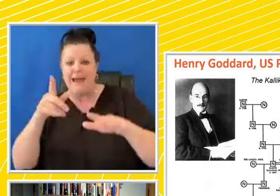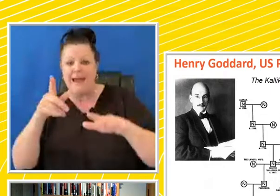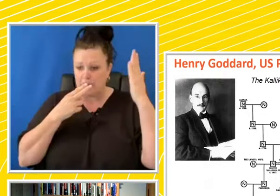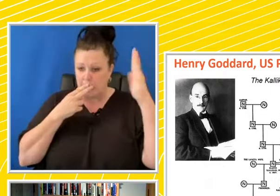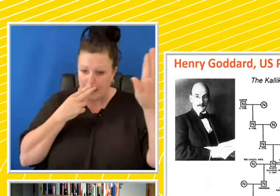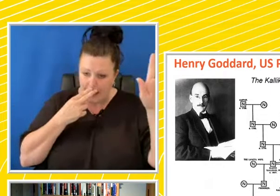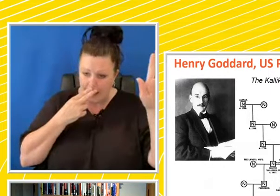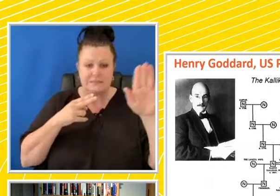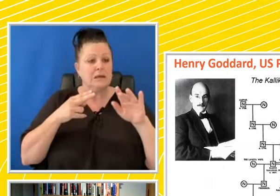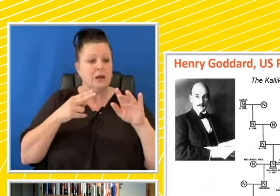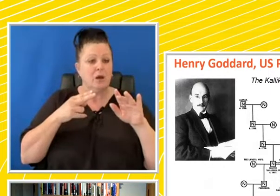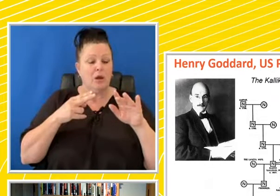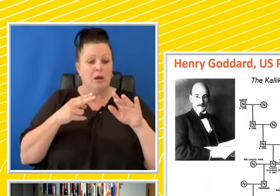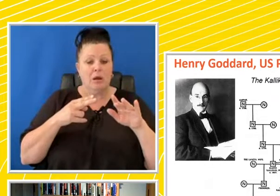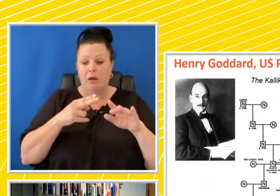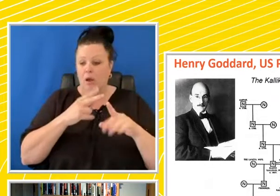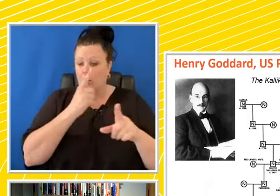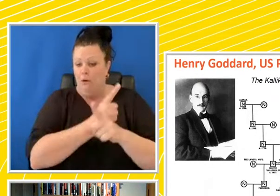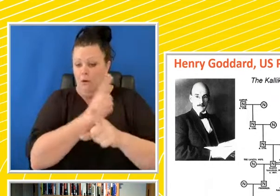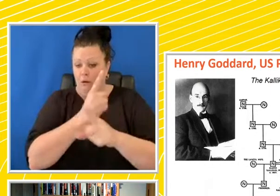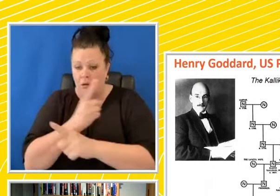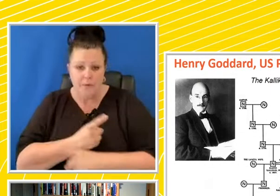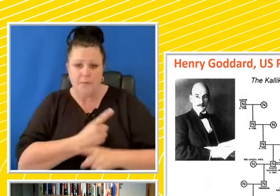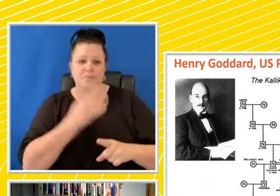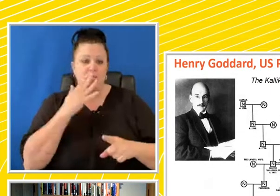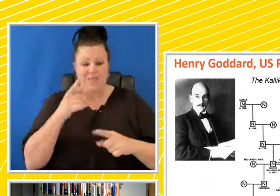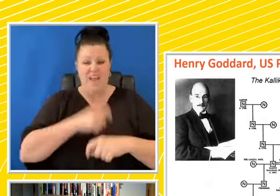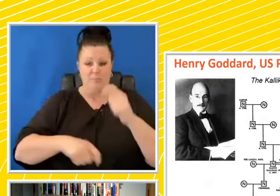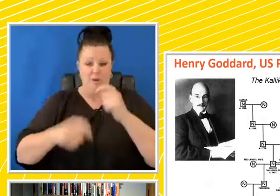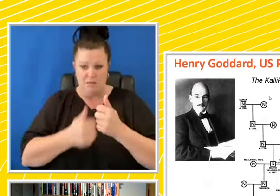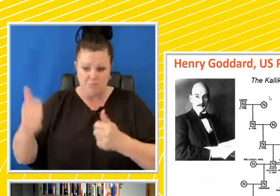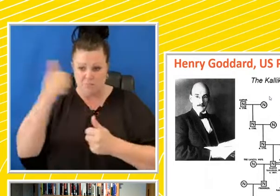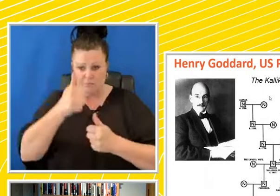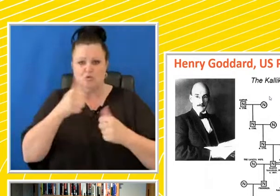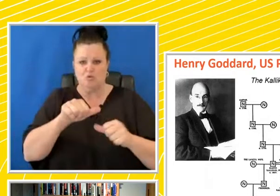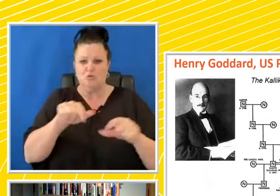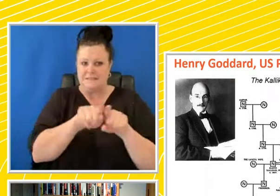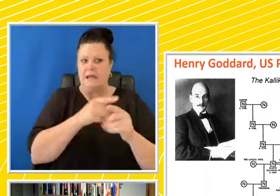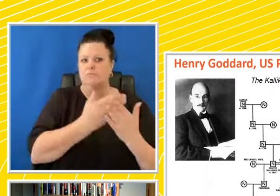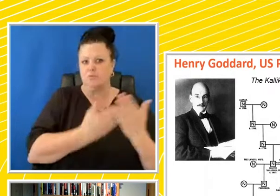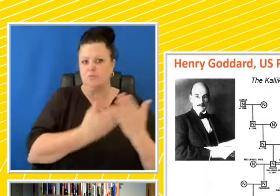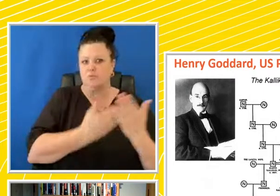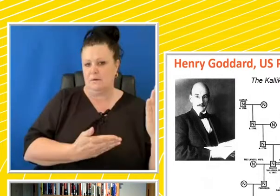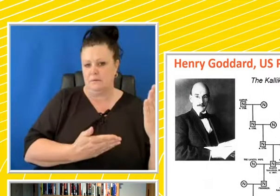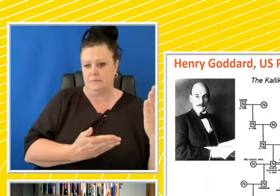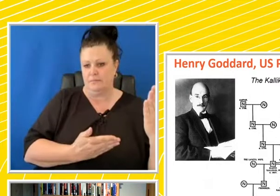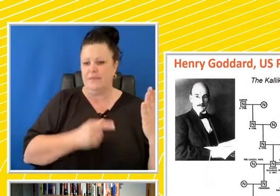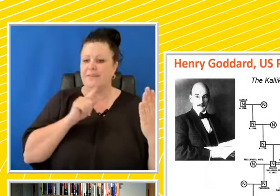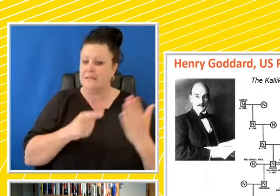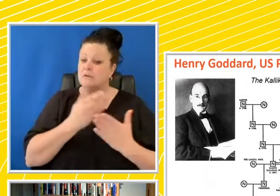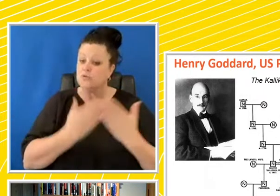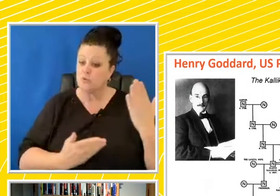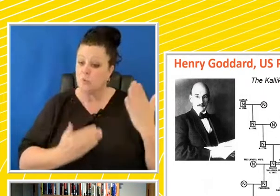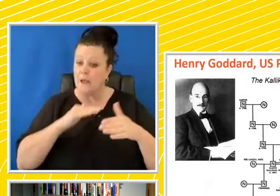propagandists, when they got into power, used this story prolifically. But it was a story